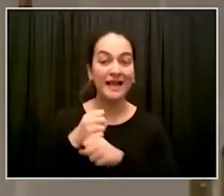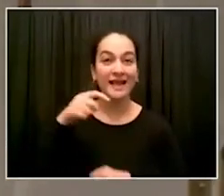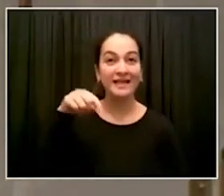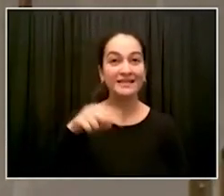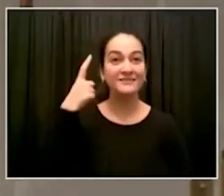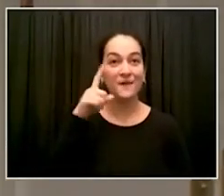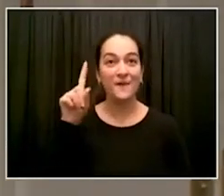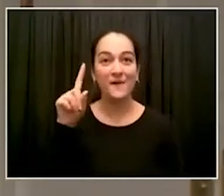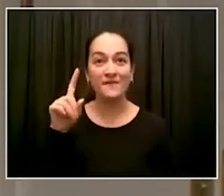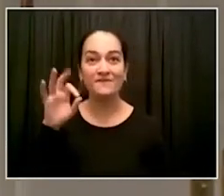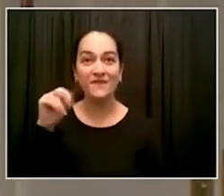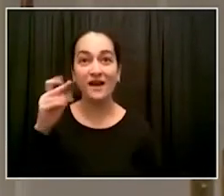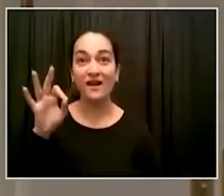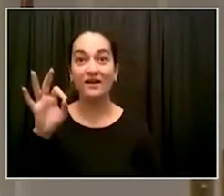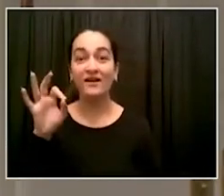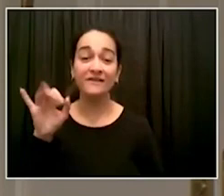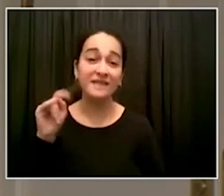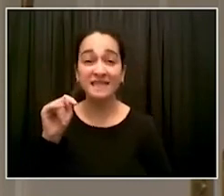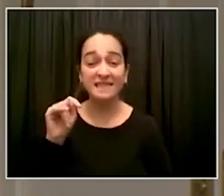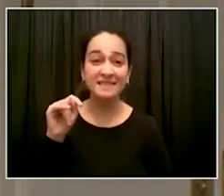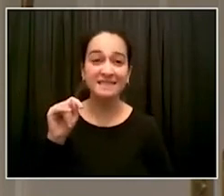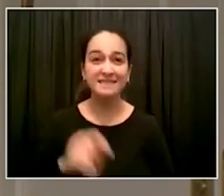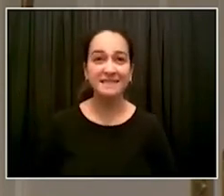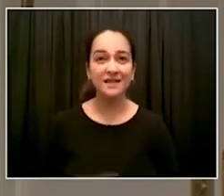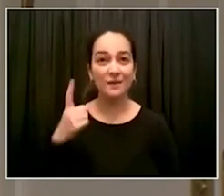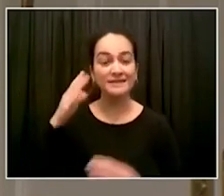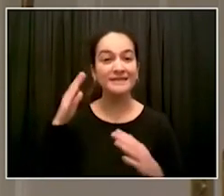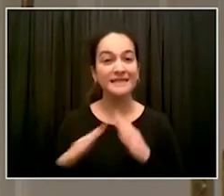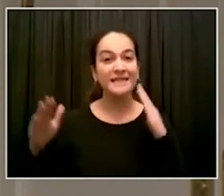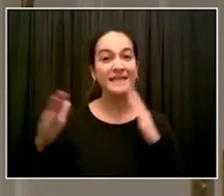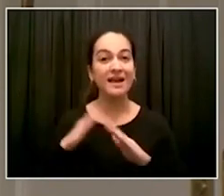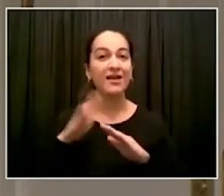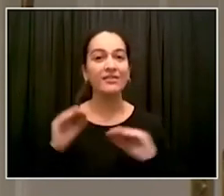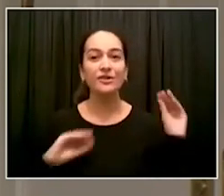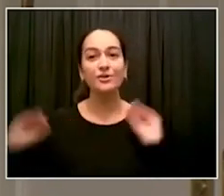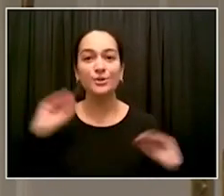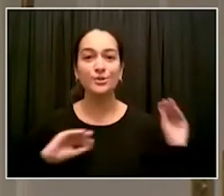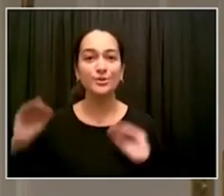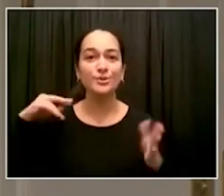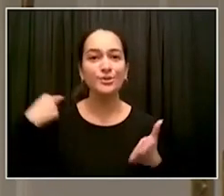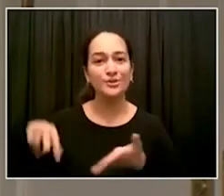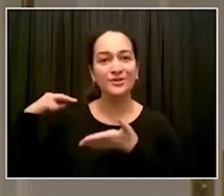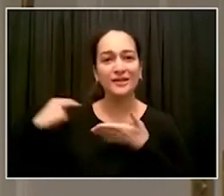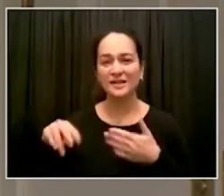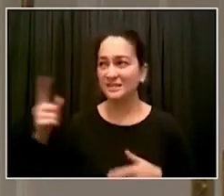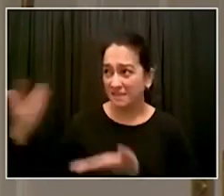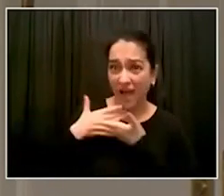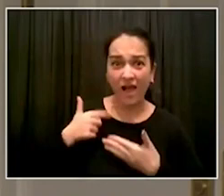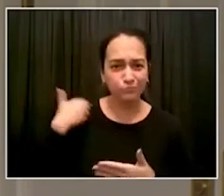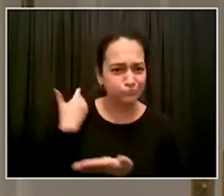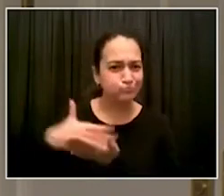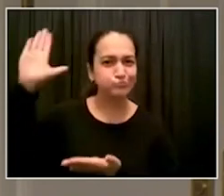One city and we're on the move, nothing can stop us now. One more time. One, two, three,